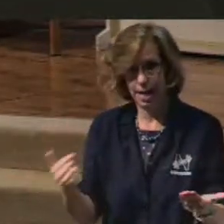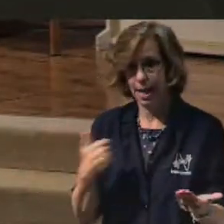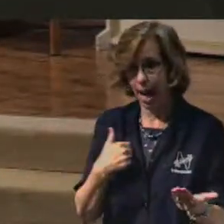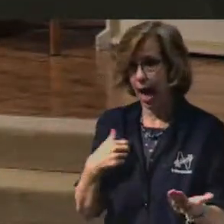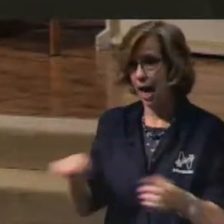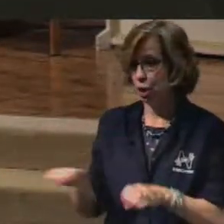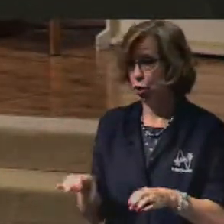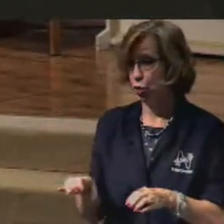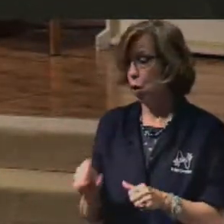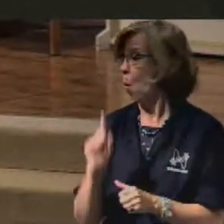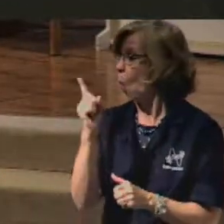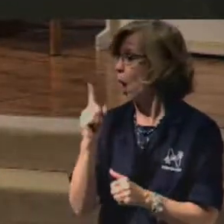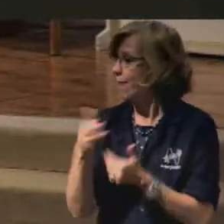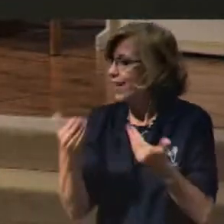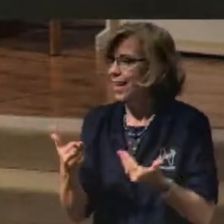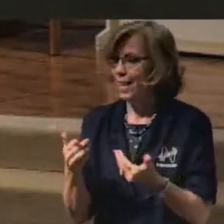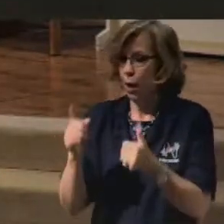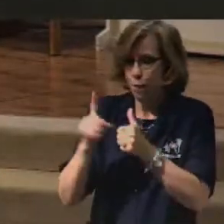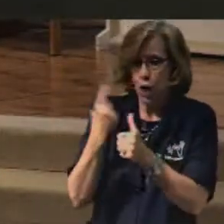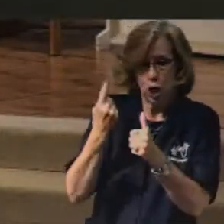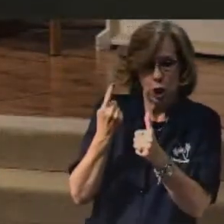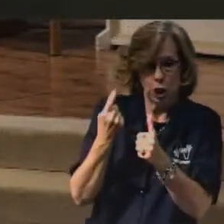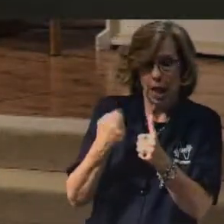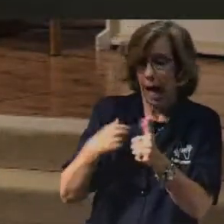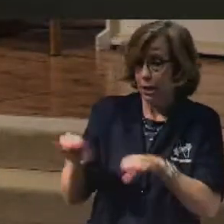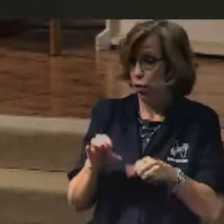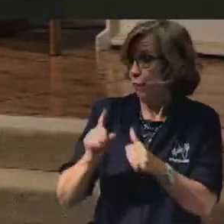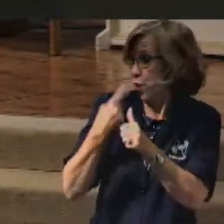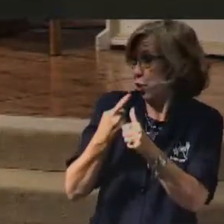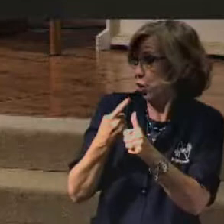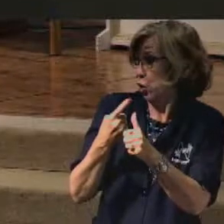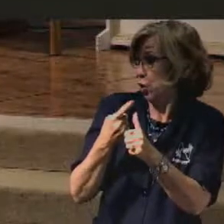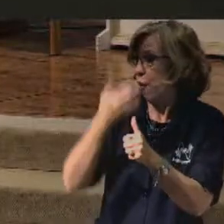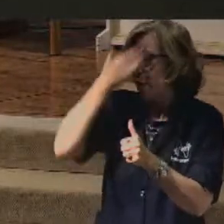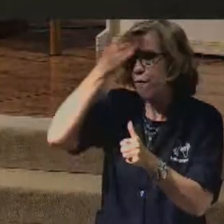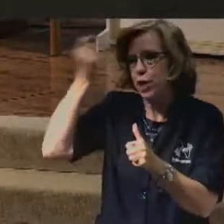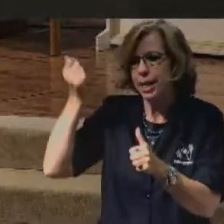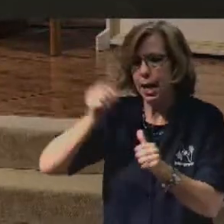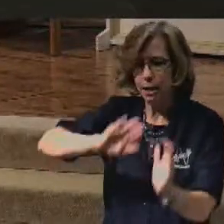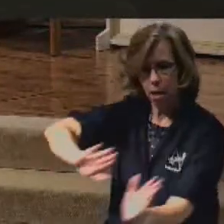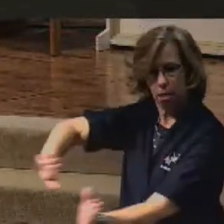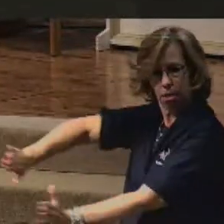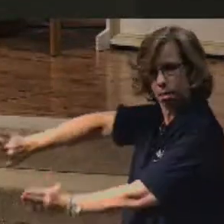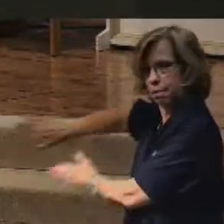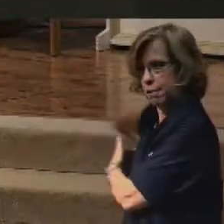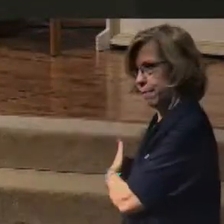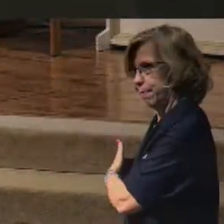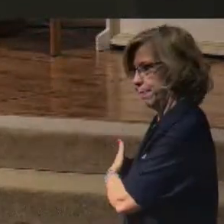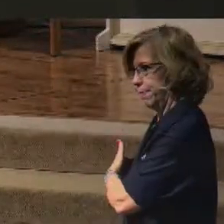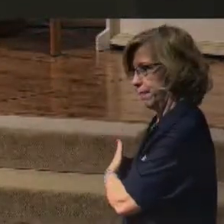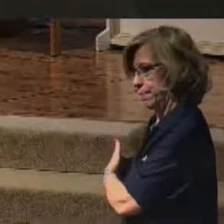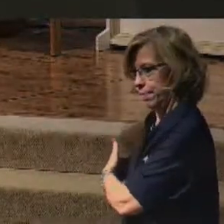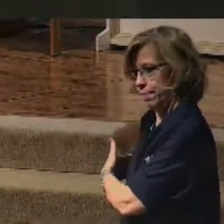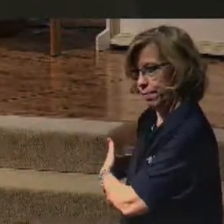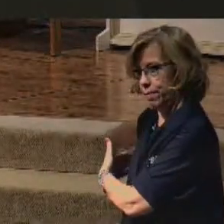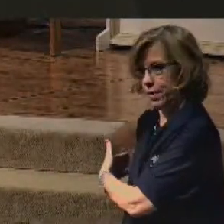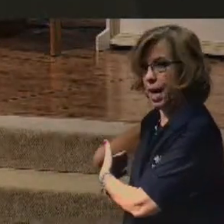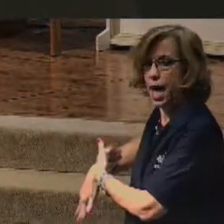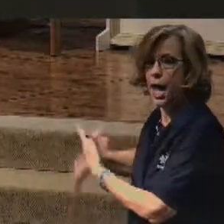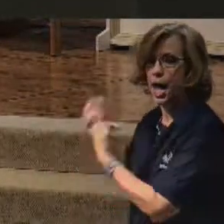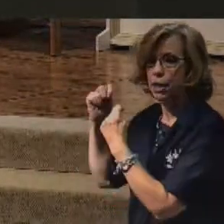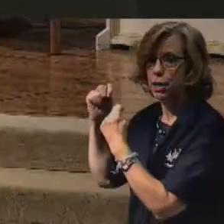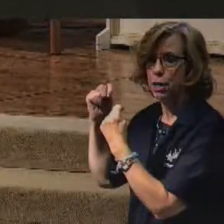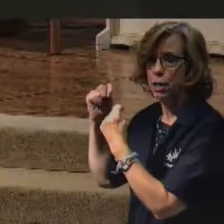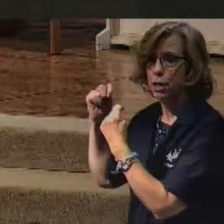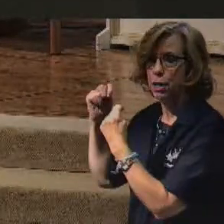first, this one, this first thing, this one thing I do, forgetting those things which are behind and reaching forth